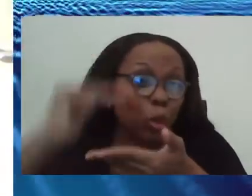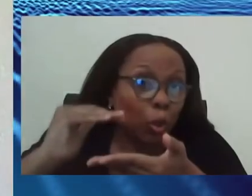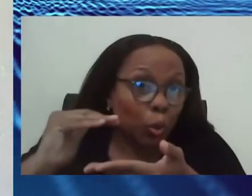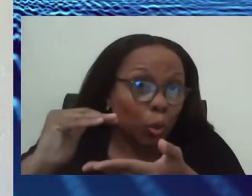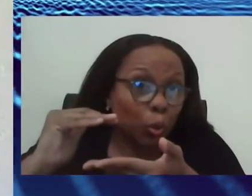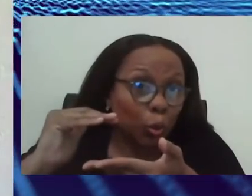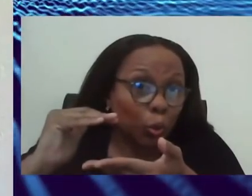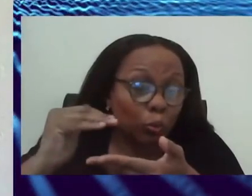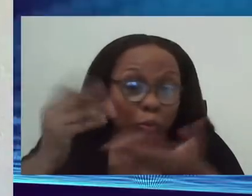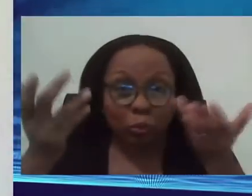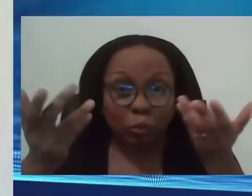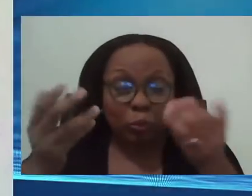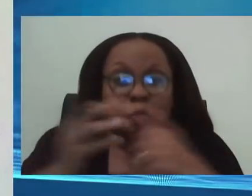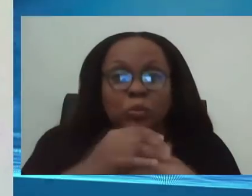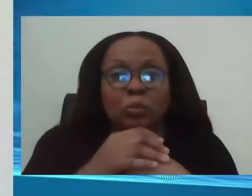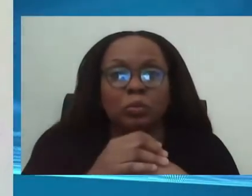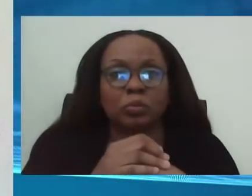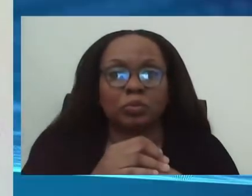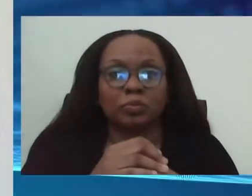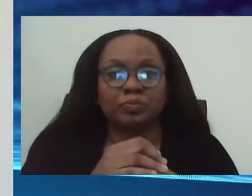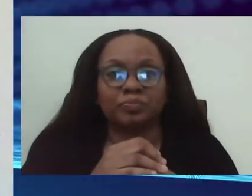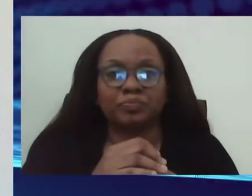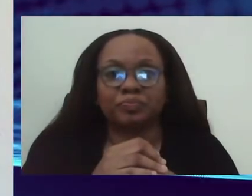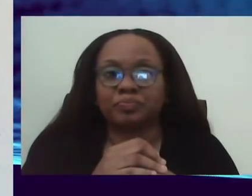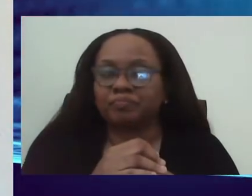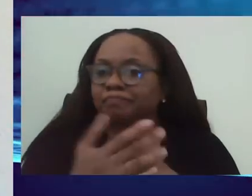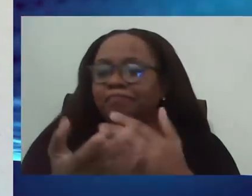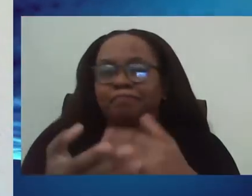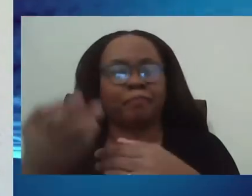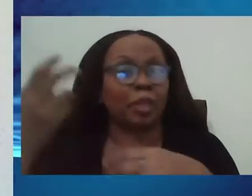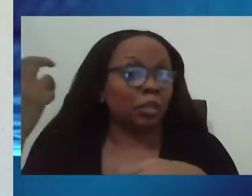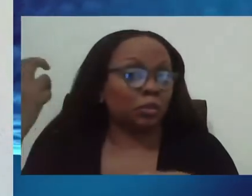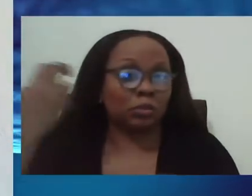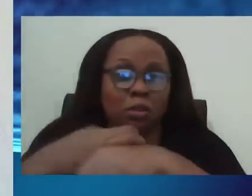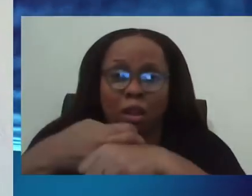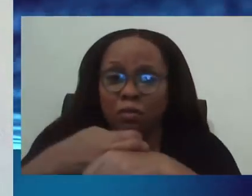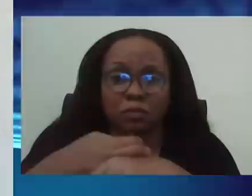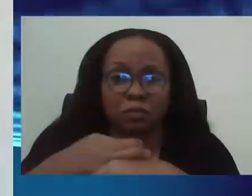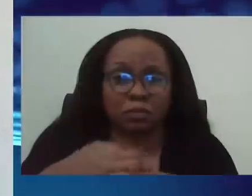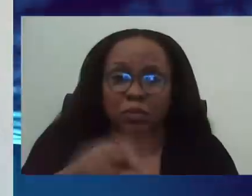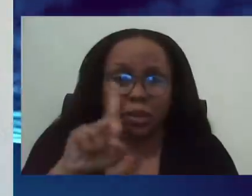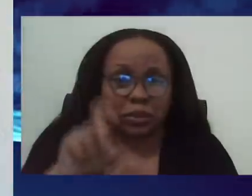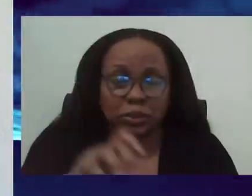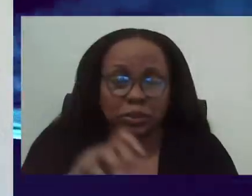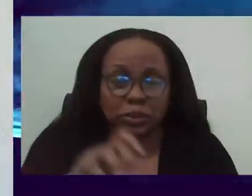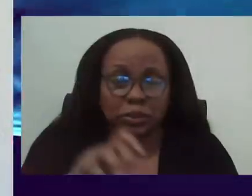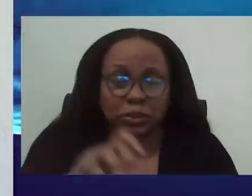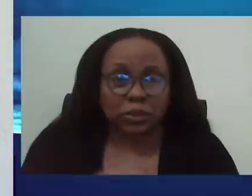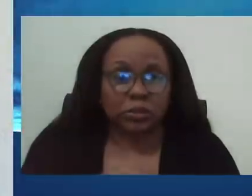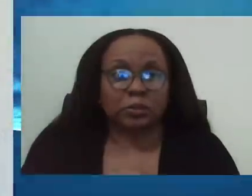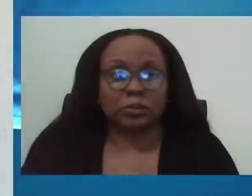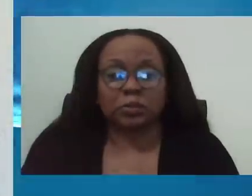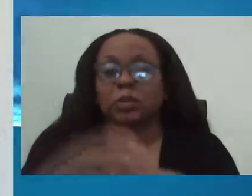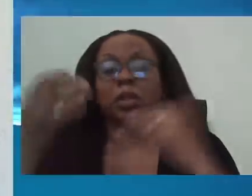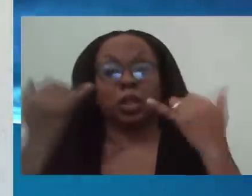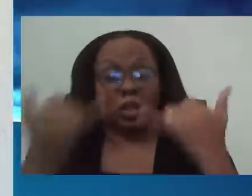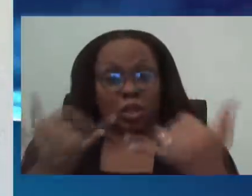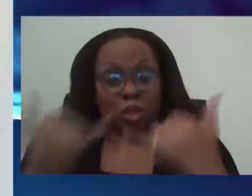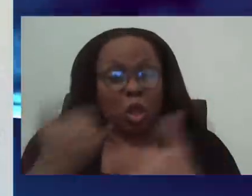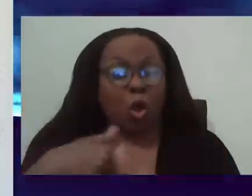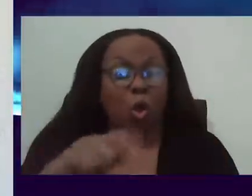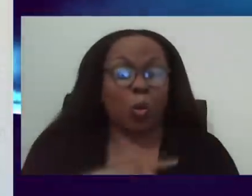that is extremely difficult because right now we are doing 60 day projections. That is,